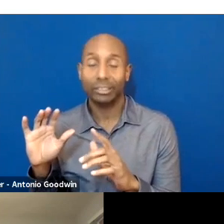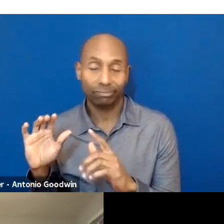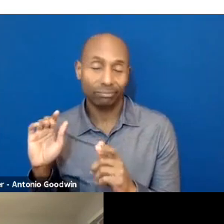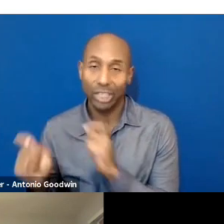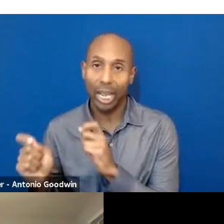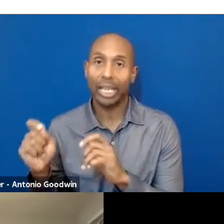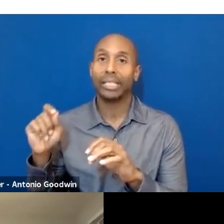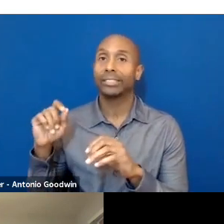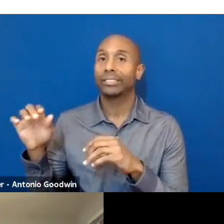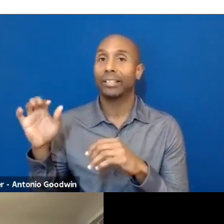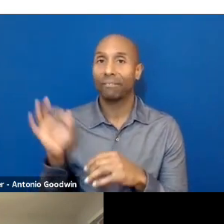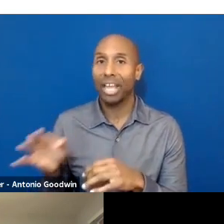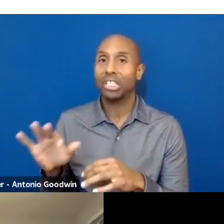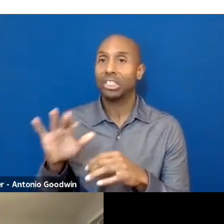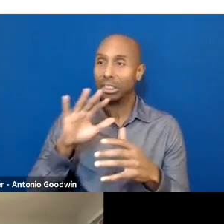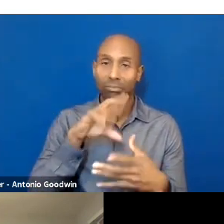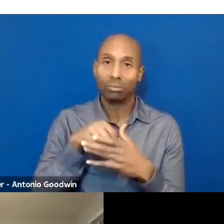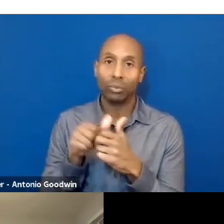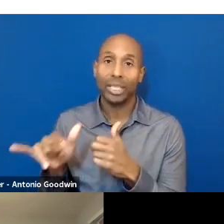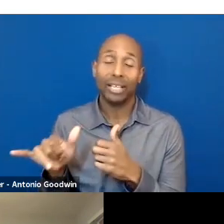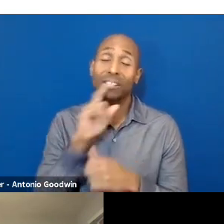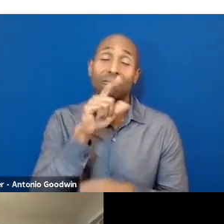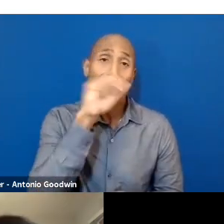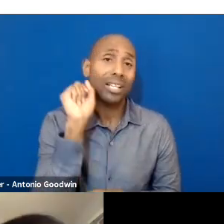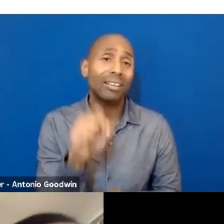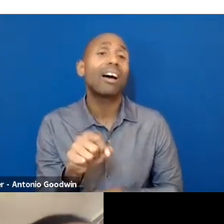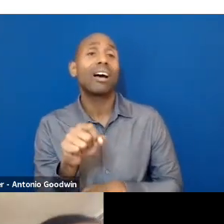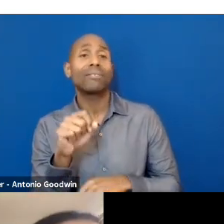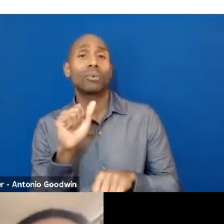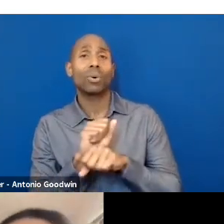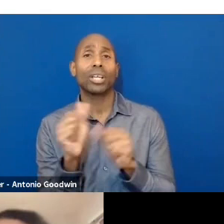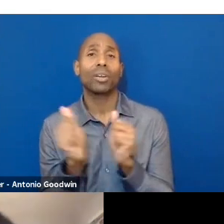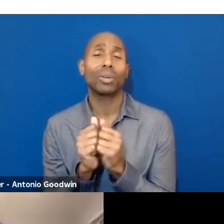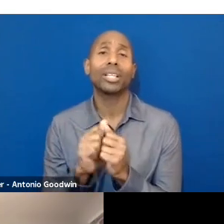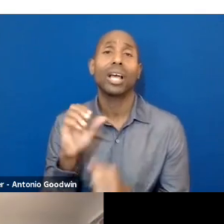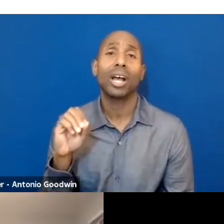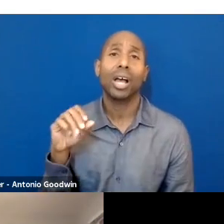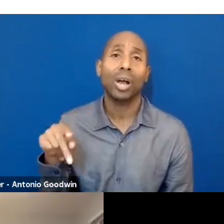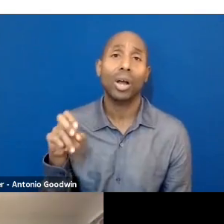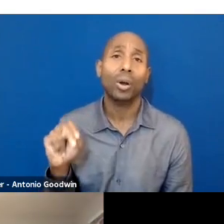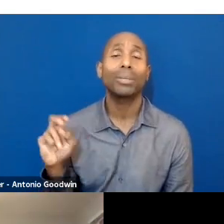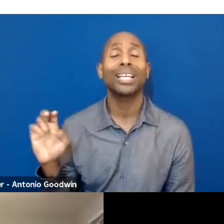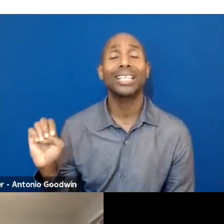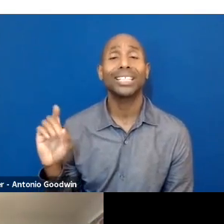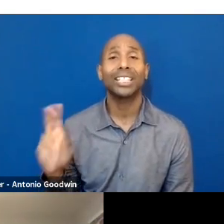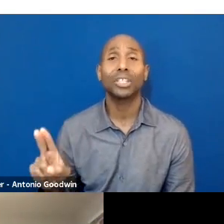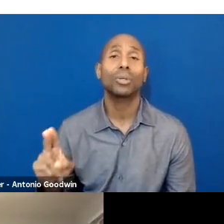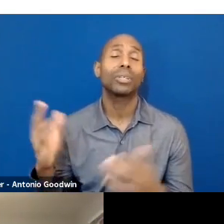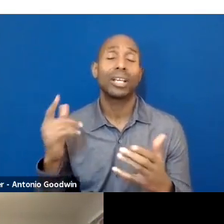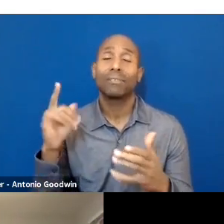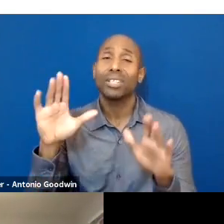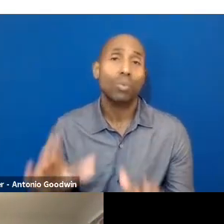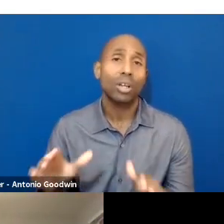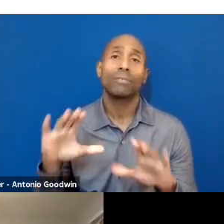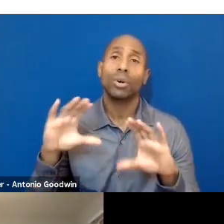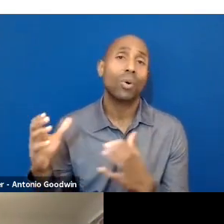an educator for these wonderful courses that happen every semester. So I'm happy to be here. I'm happy that you all are here and going to hang